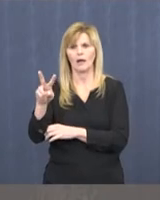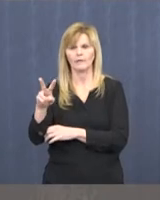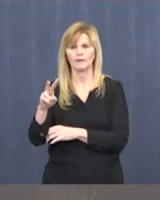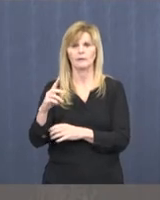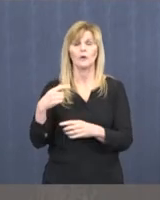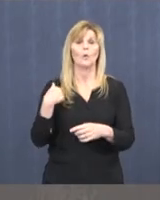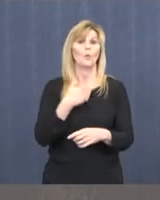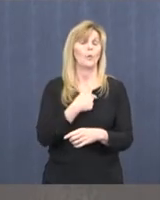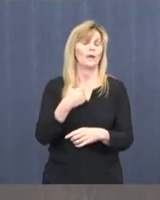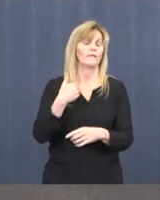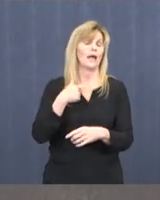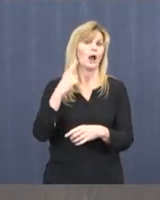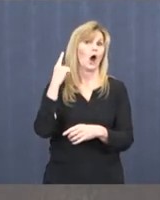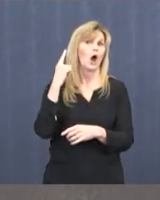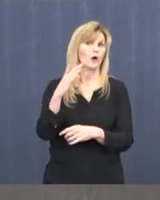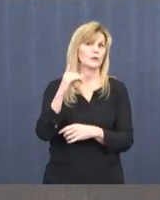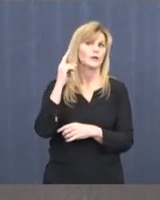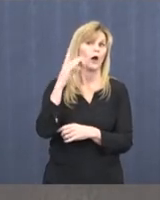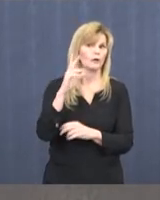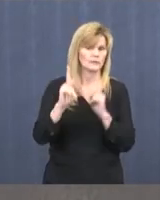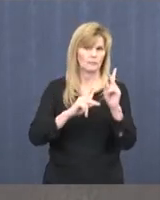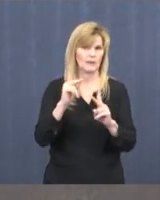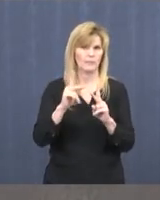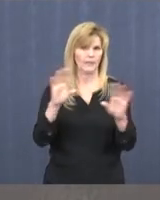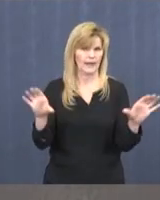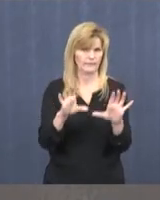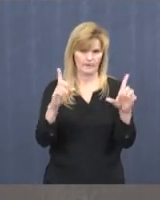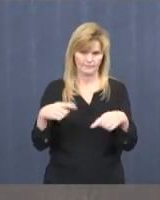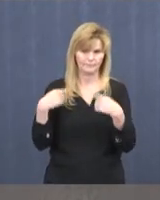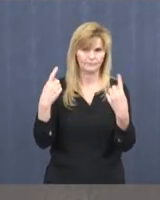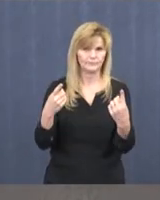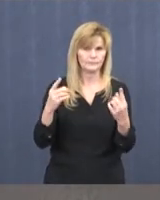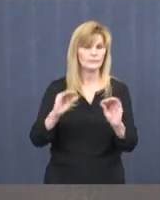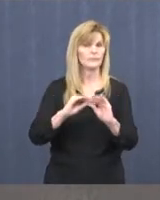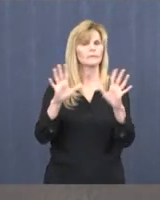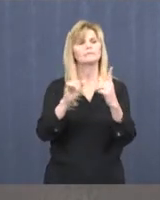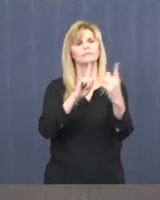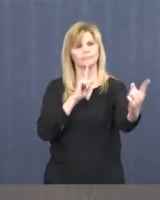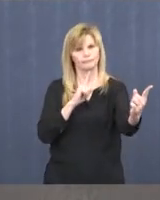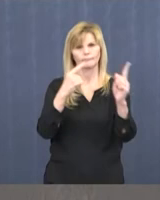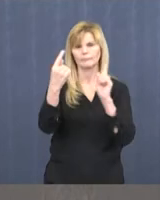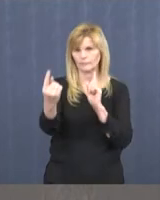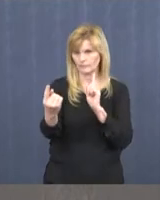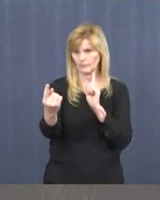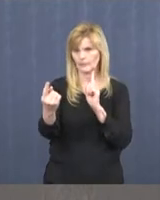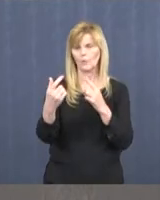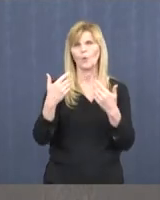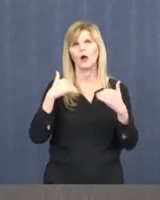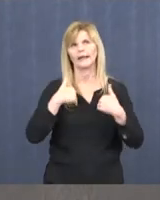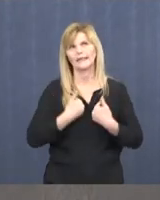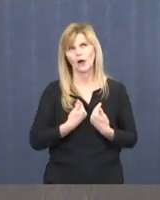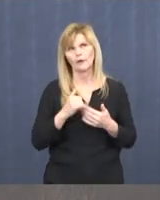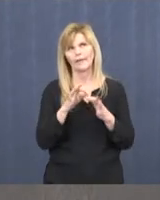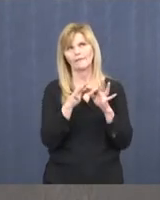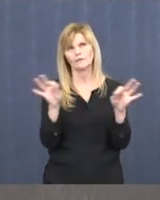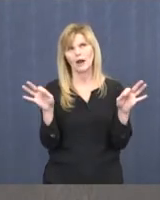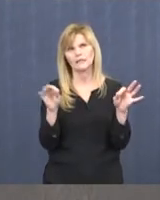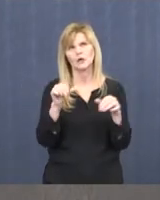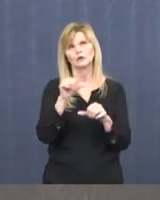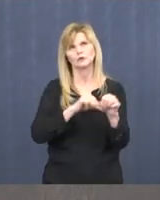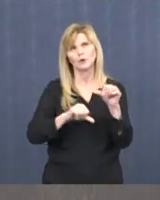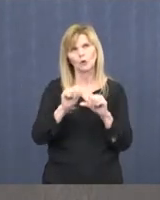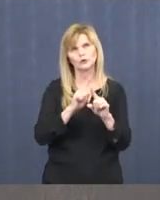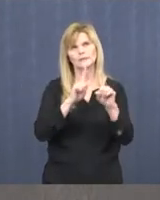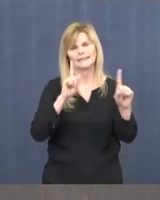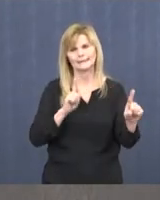we've had hundreds and hundreds and hundreds of people that have done that, and obviously the social distancing phrase that we're all getting tired of is purposeful in this case.